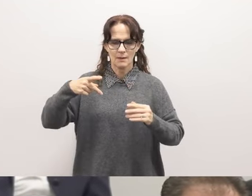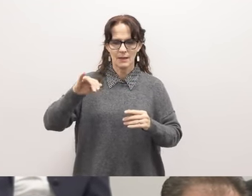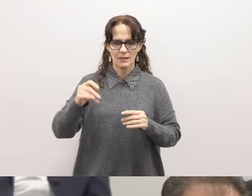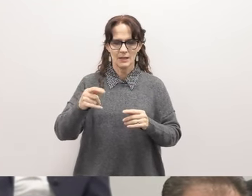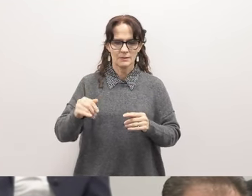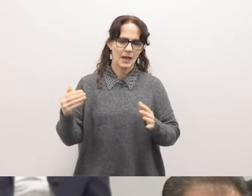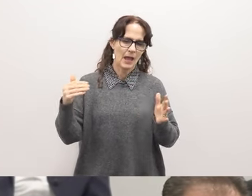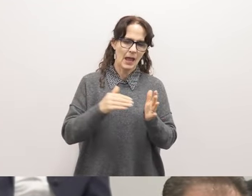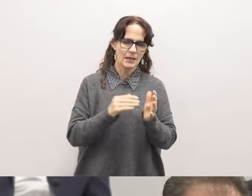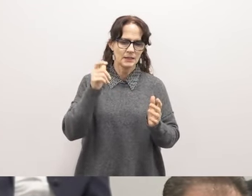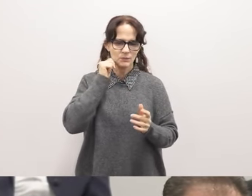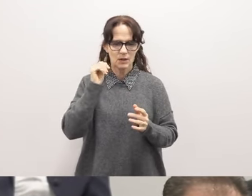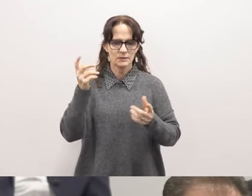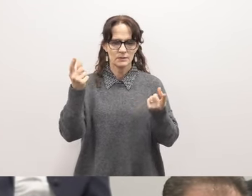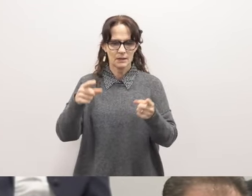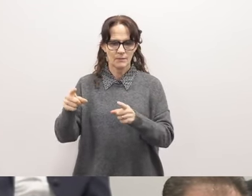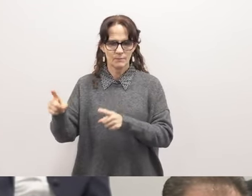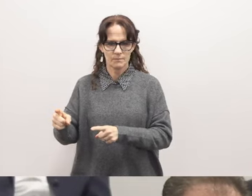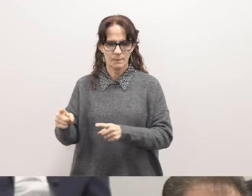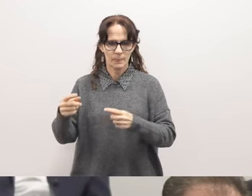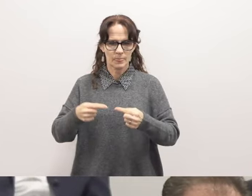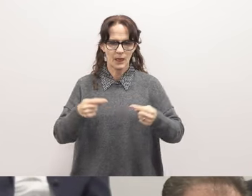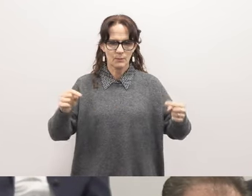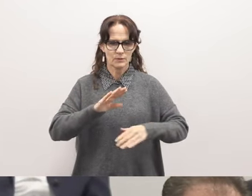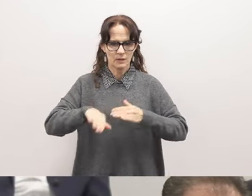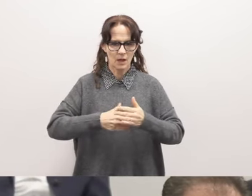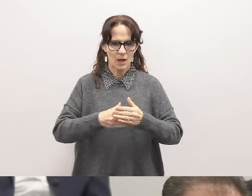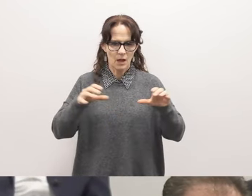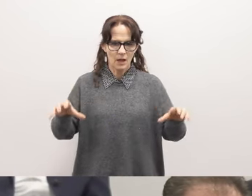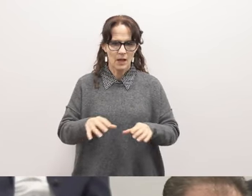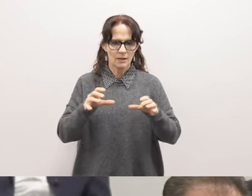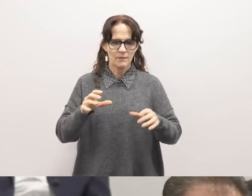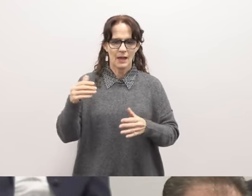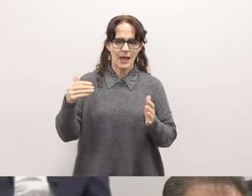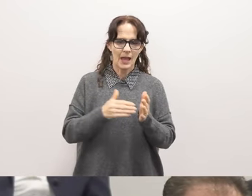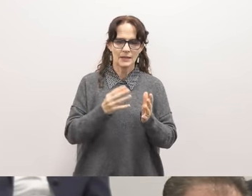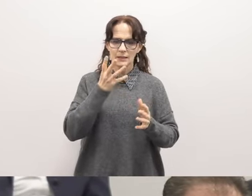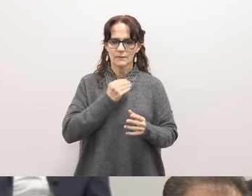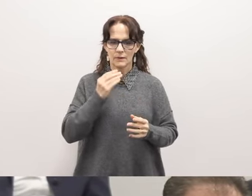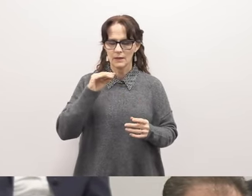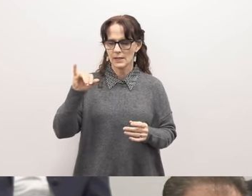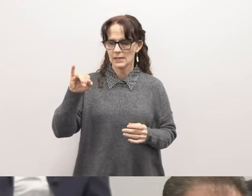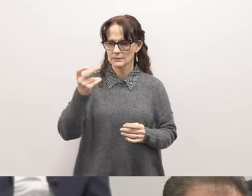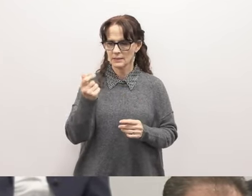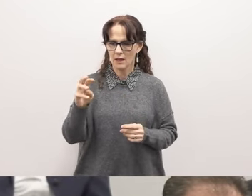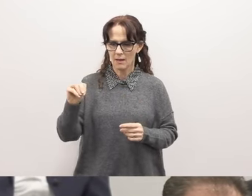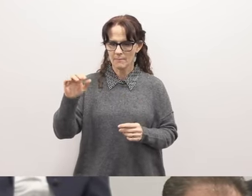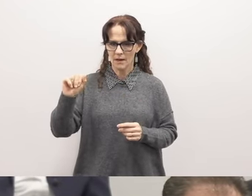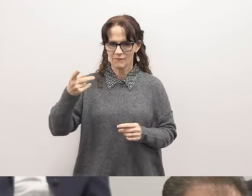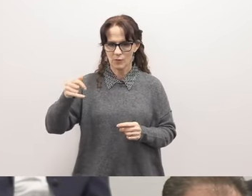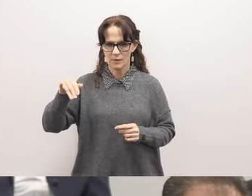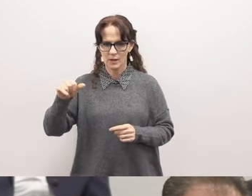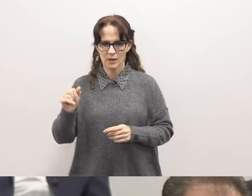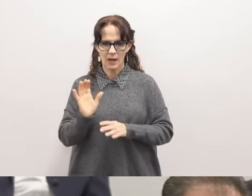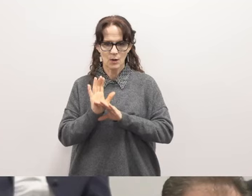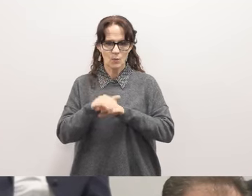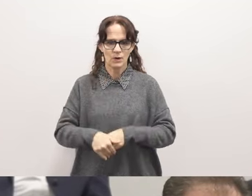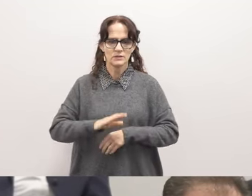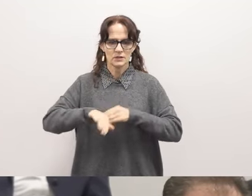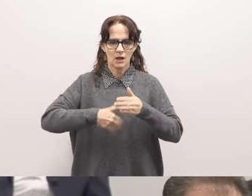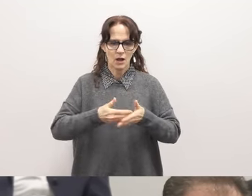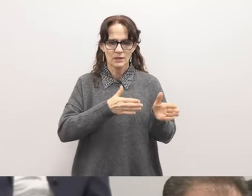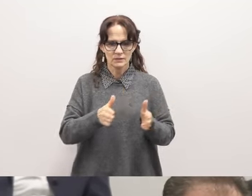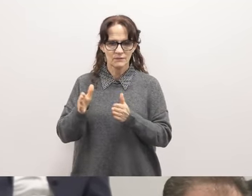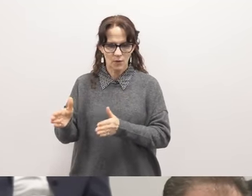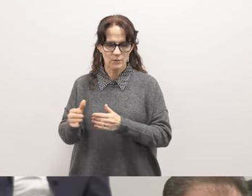-racist movement and includes opposing all acts of anti-Semitism, Islamophobia, and oppression in all its forms. We